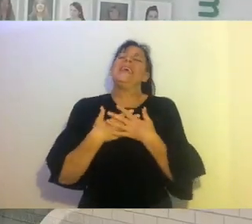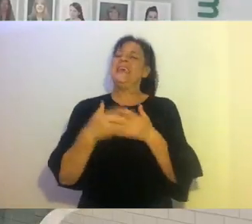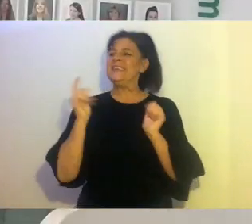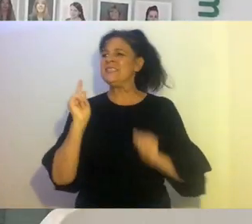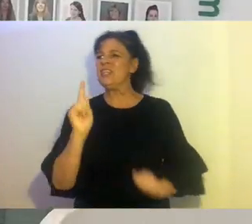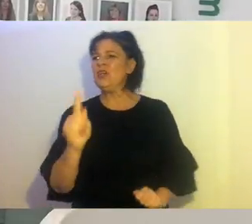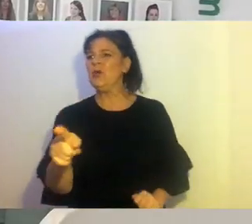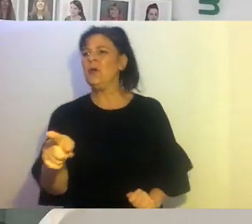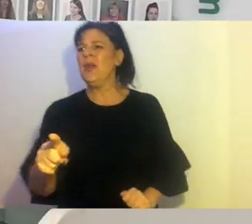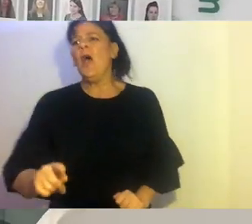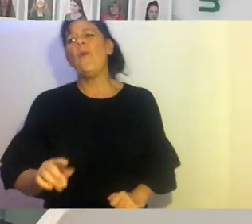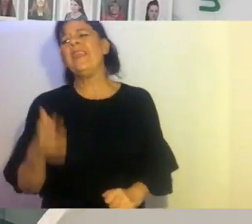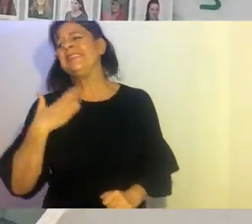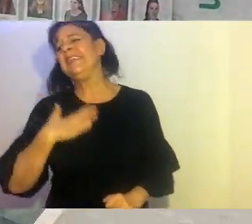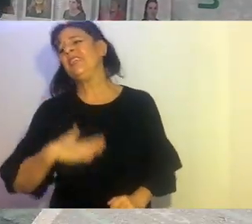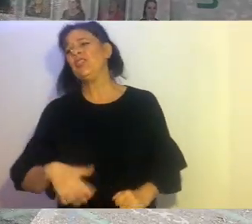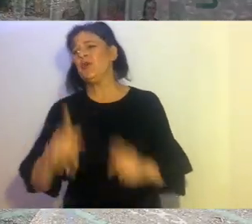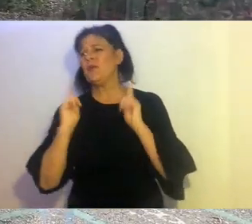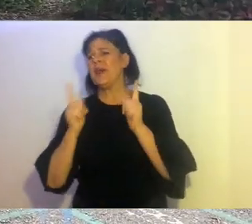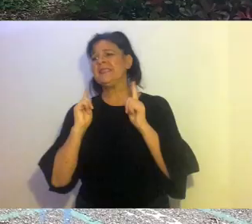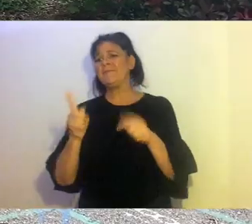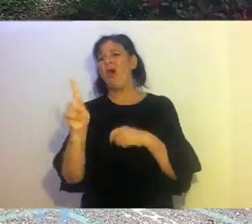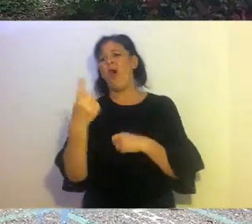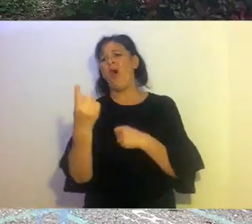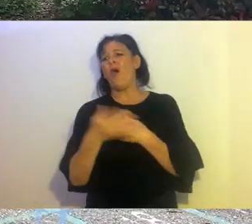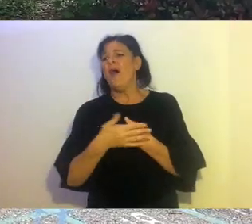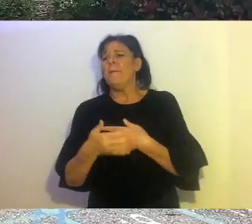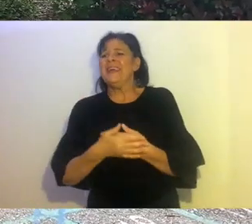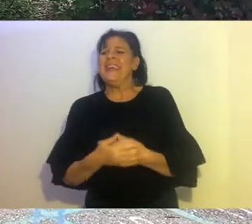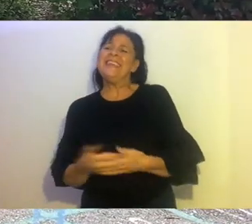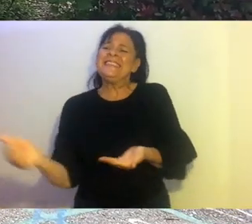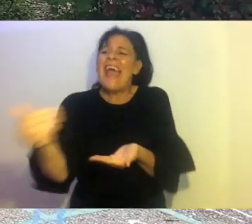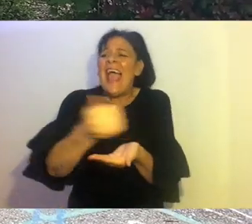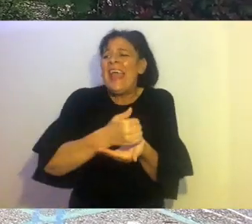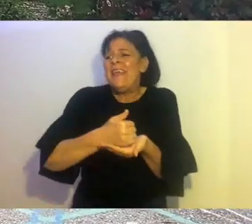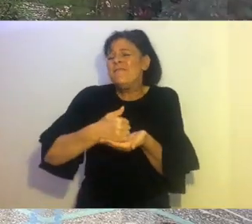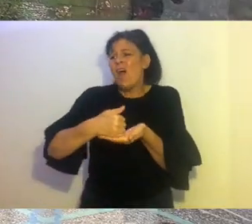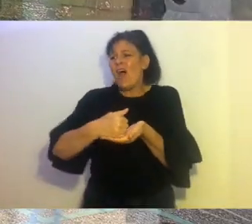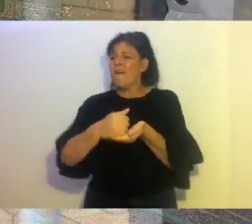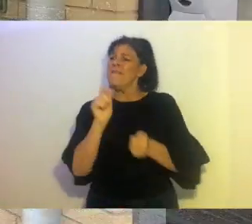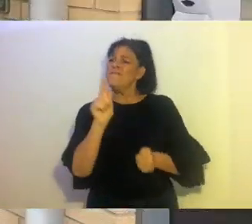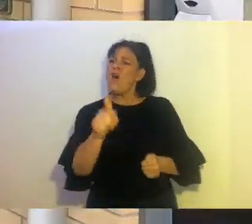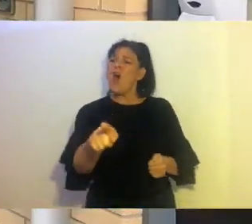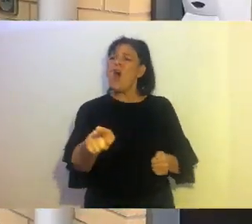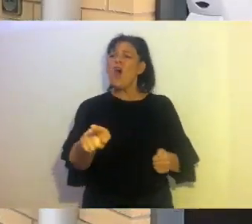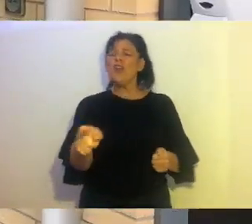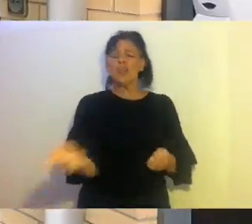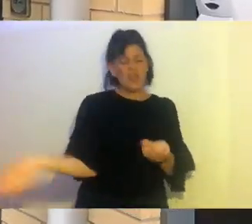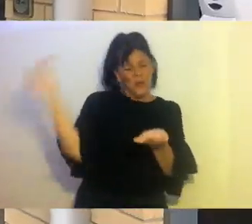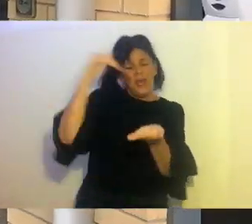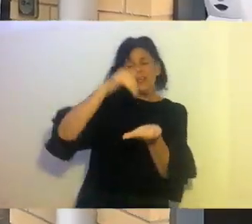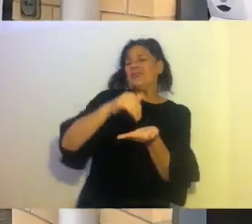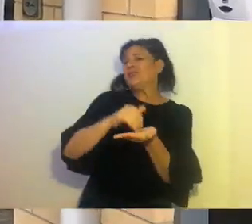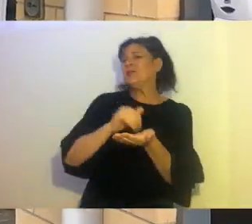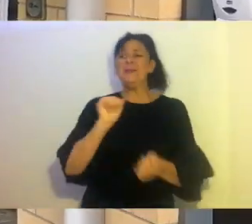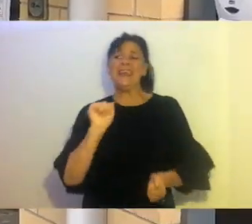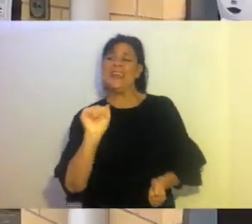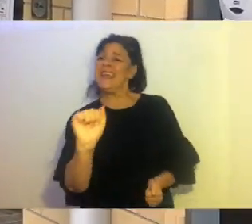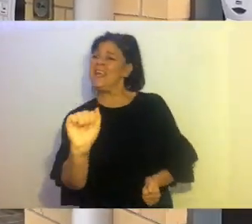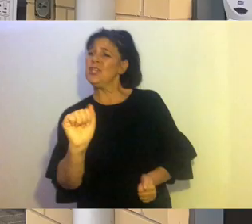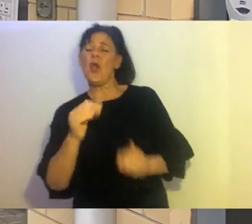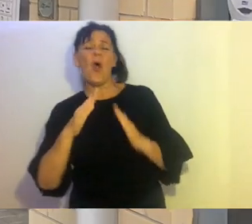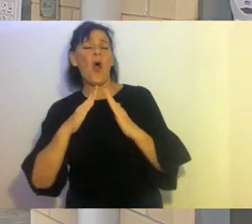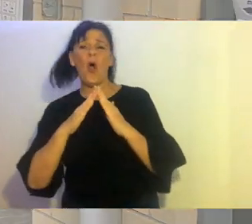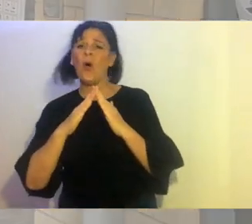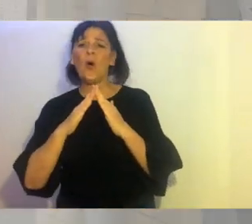miss you We want to teach you once more But it's safer for you to